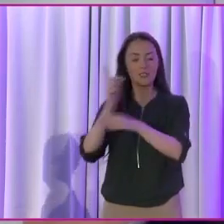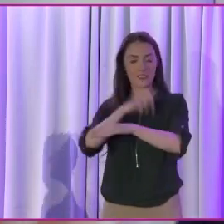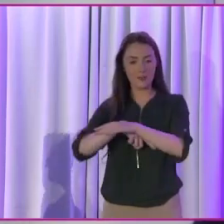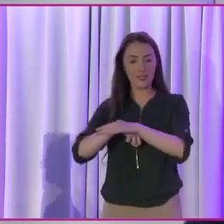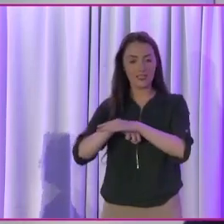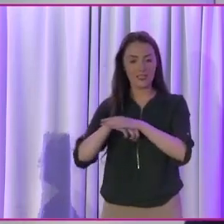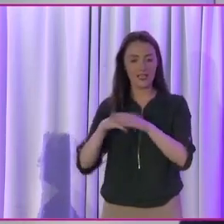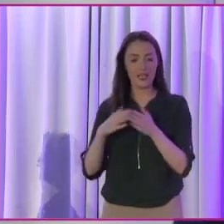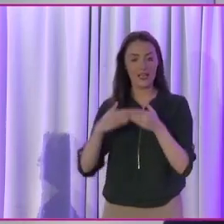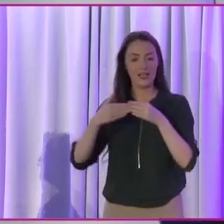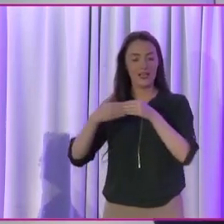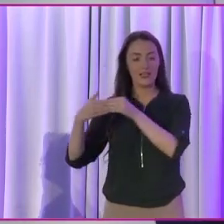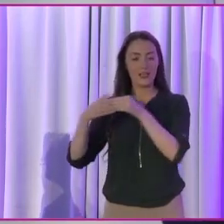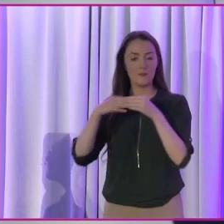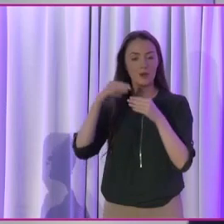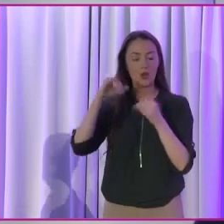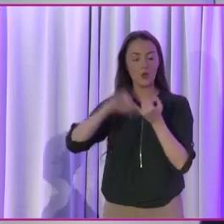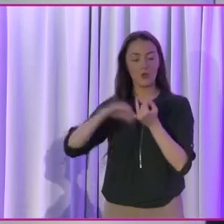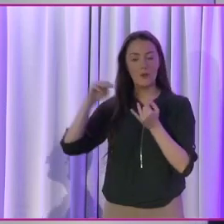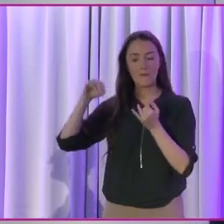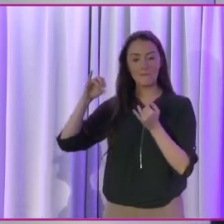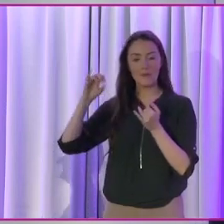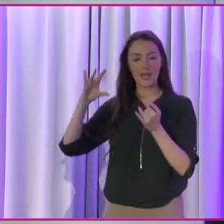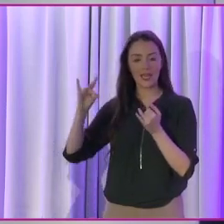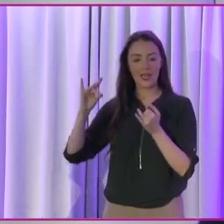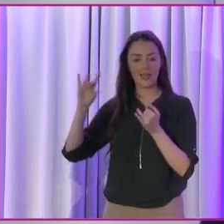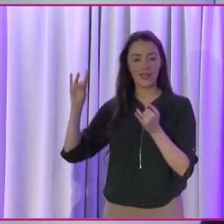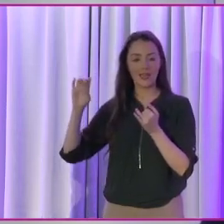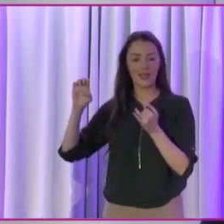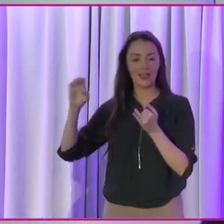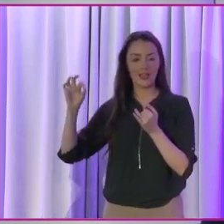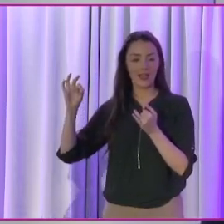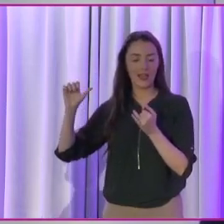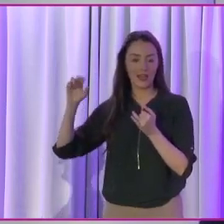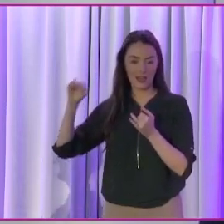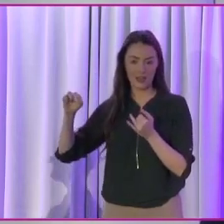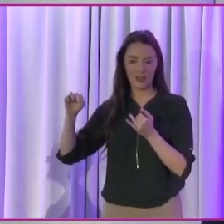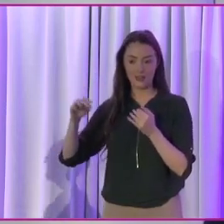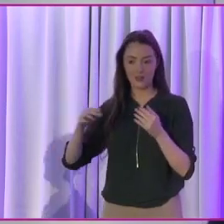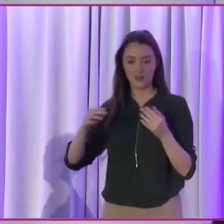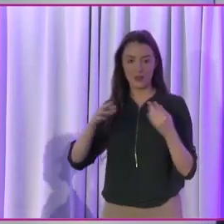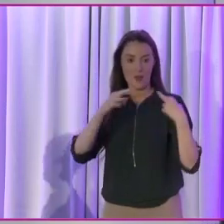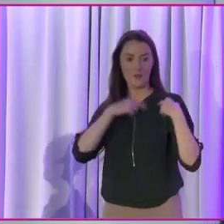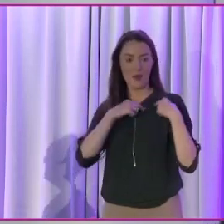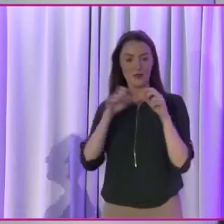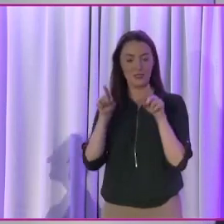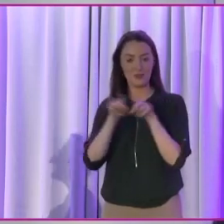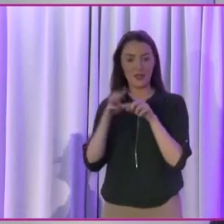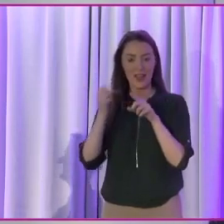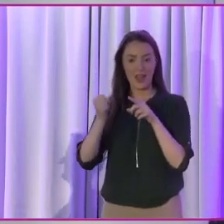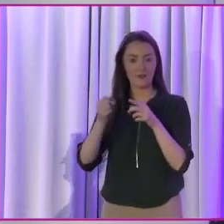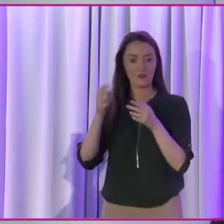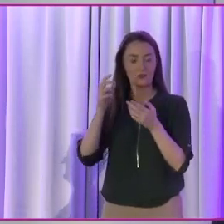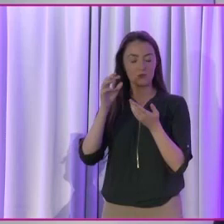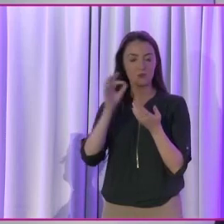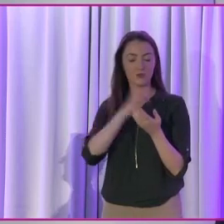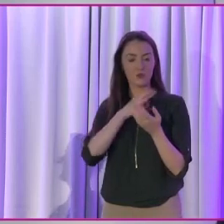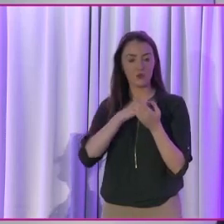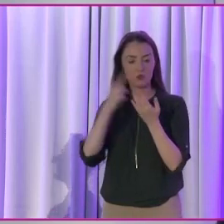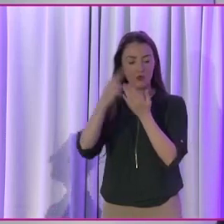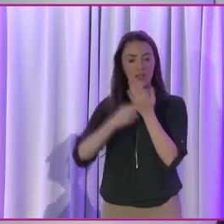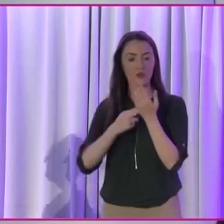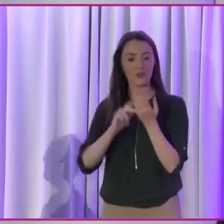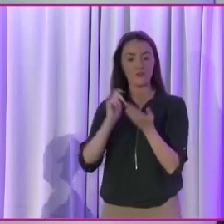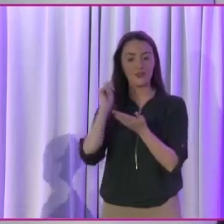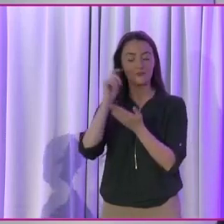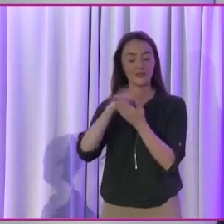wonderful Mick Keegan, who many of you will know. We've also got a proud track record of electing candidates with disabilities. I'm thinking of my dear